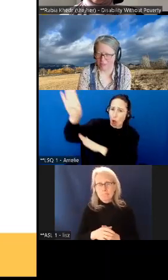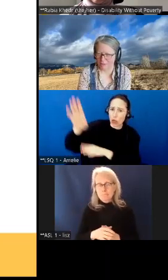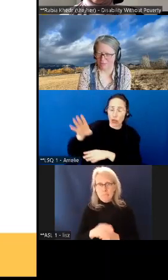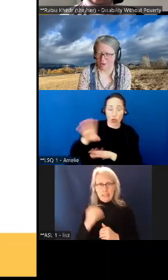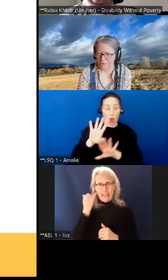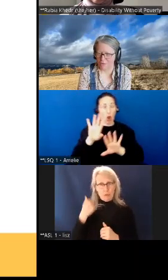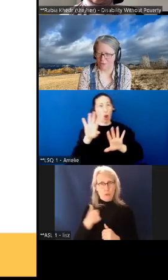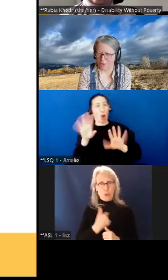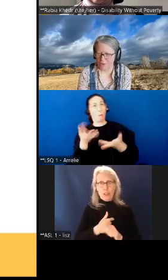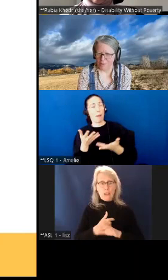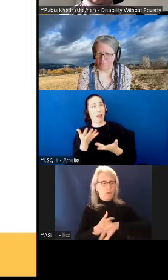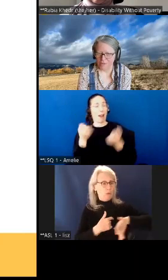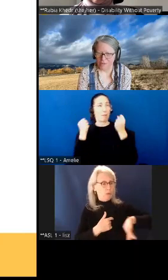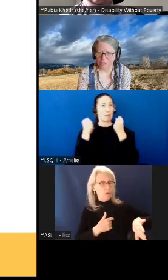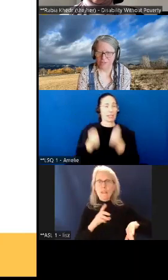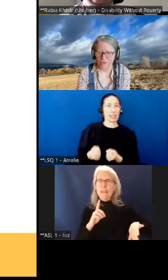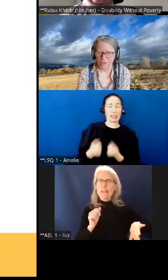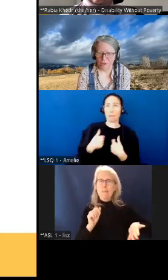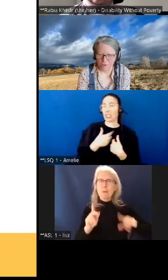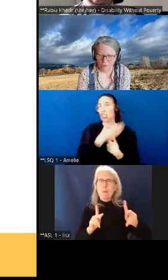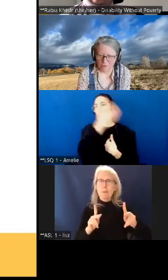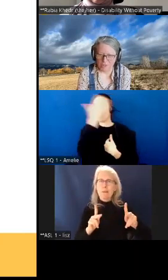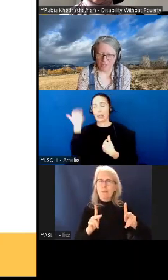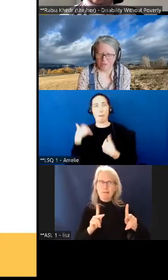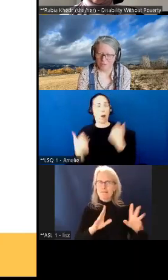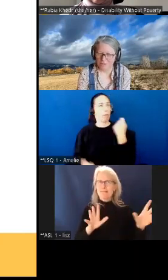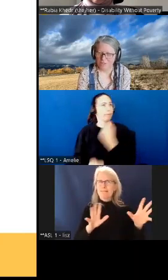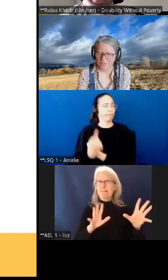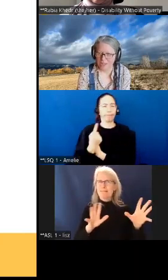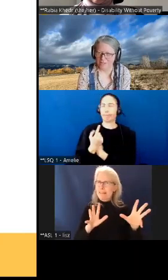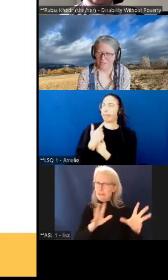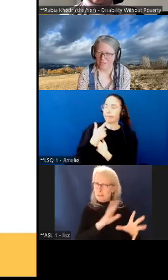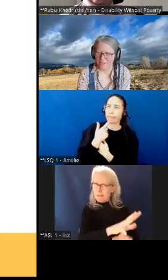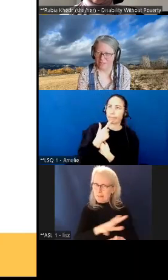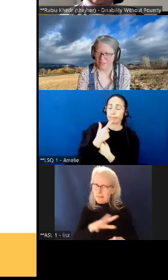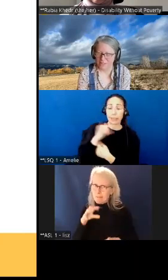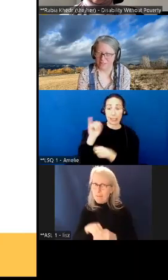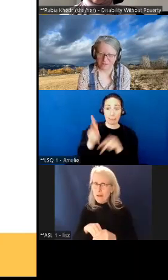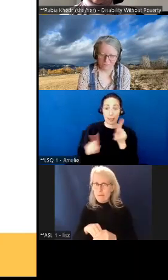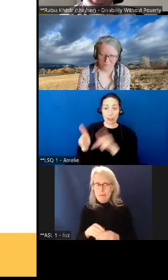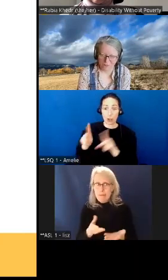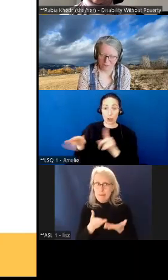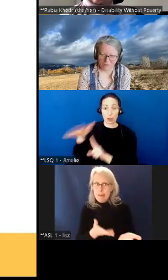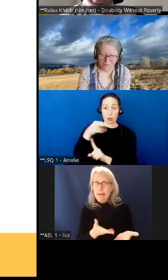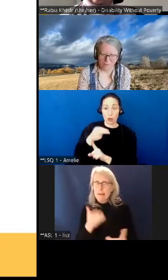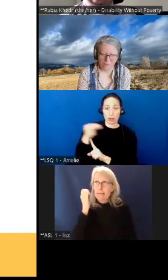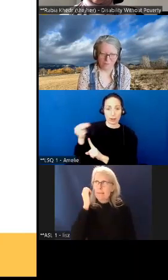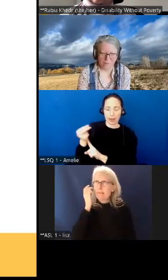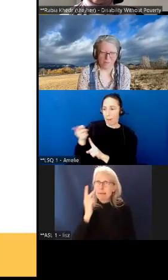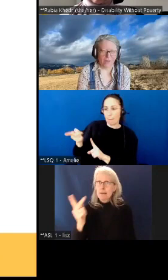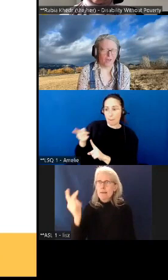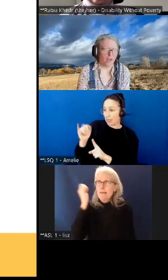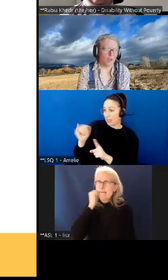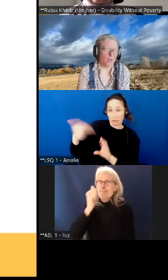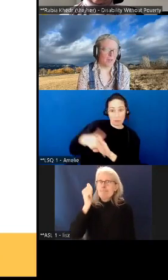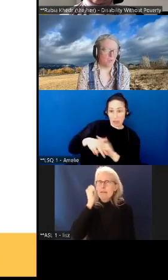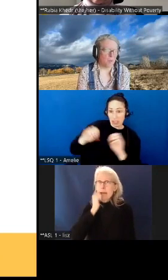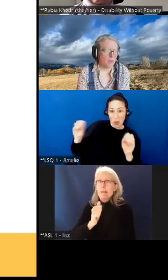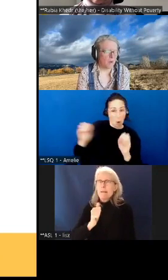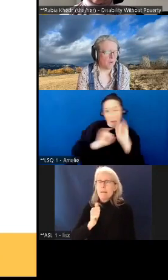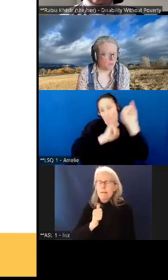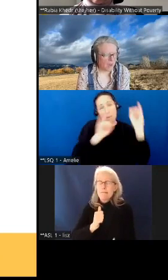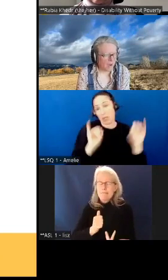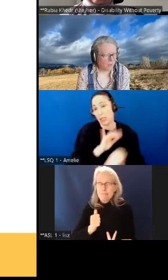people being involved because nobody understands it like we do um